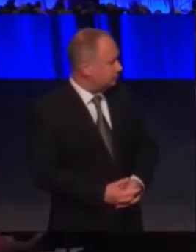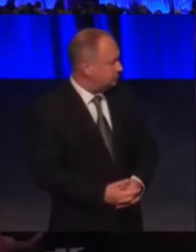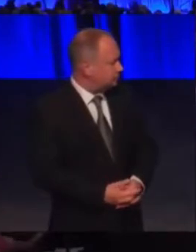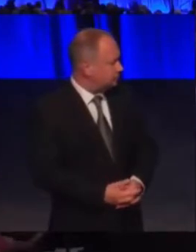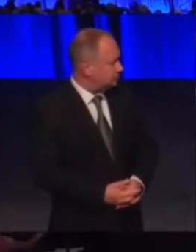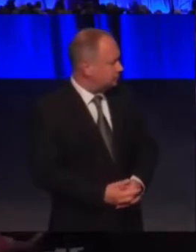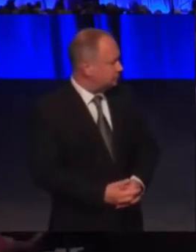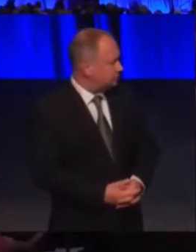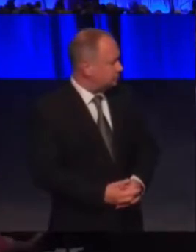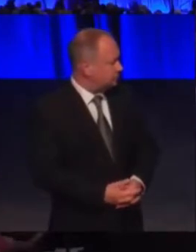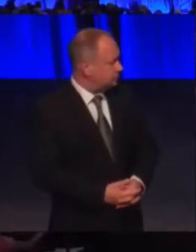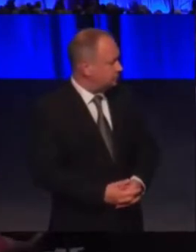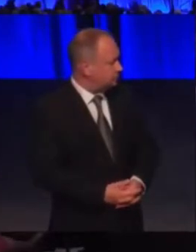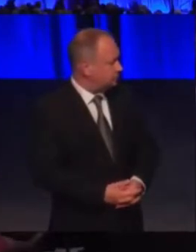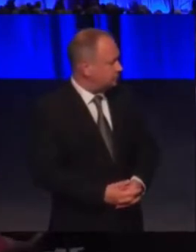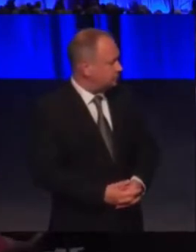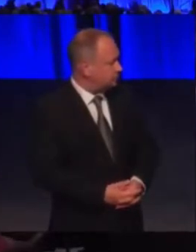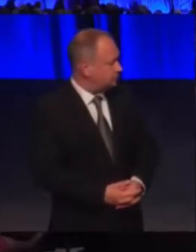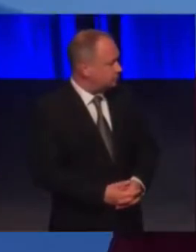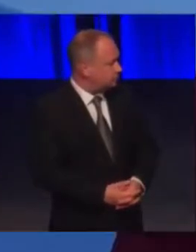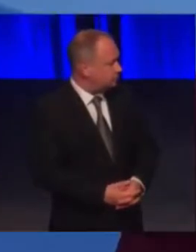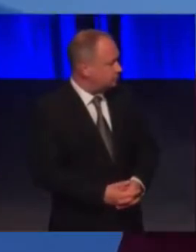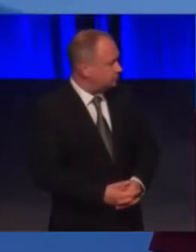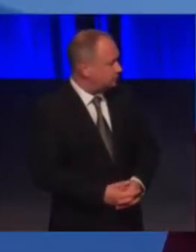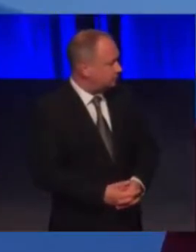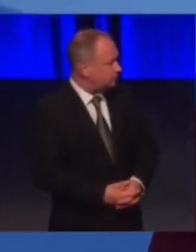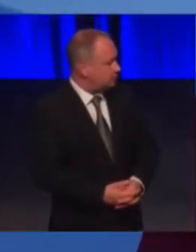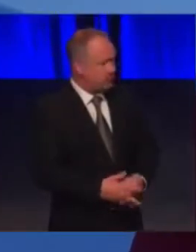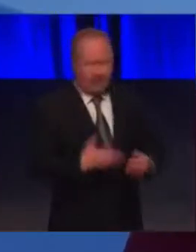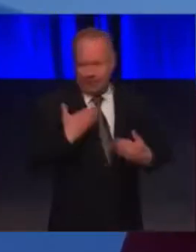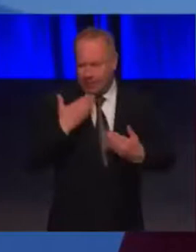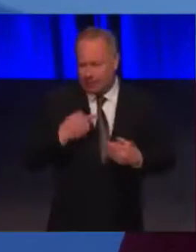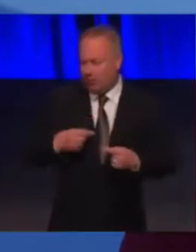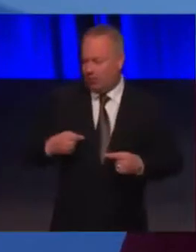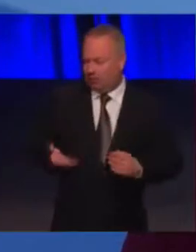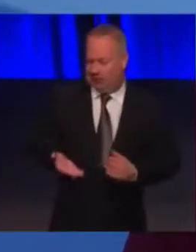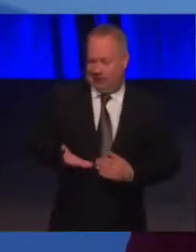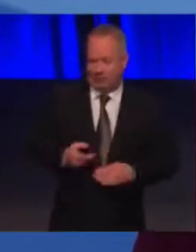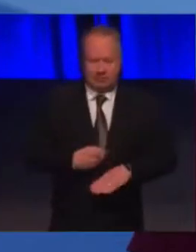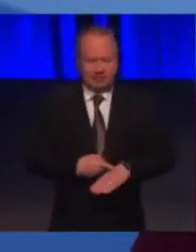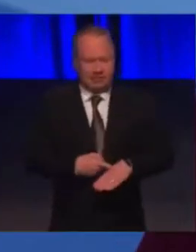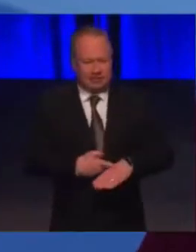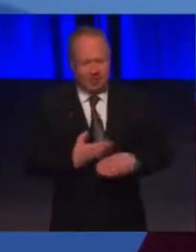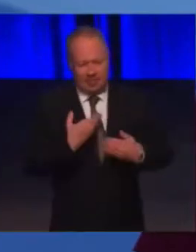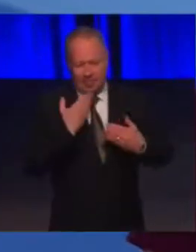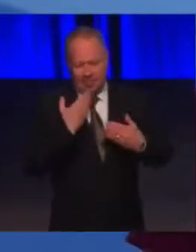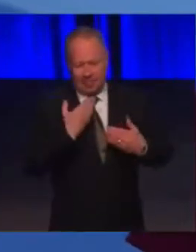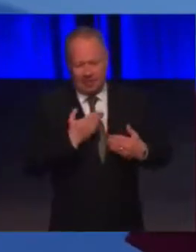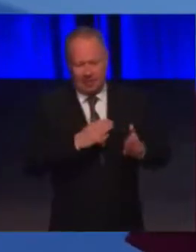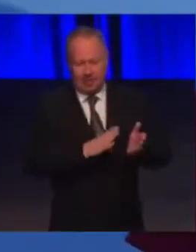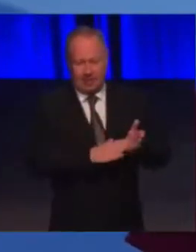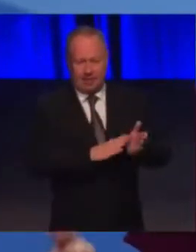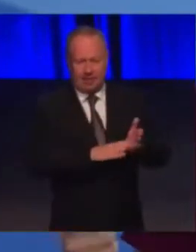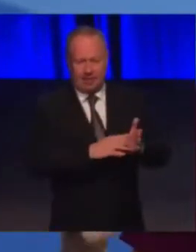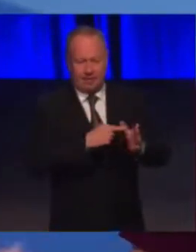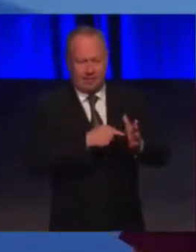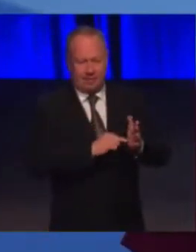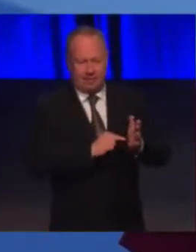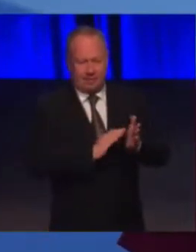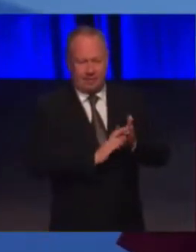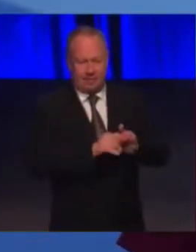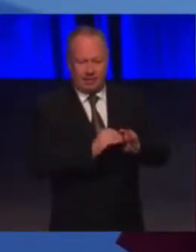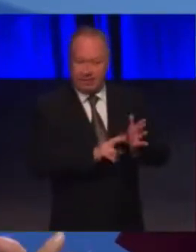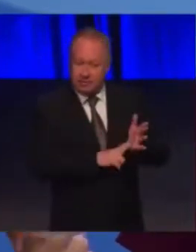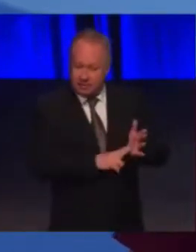Thank you for affording me that. I want to take a moment to thank Michael Matheson, Angus